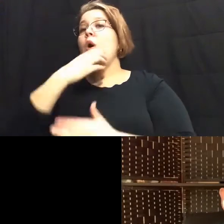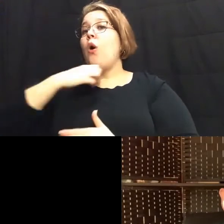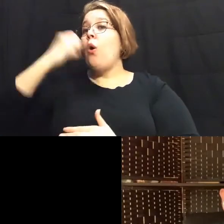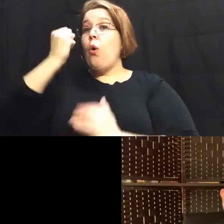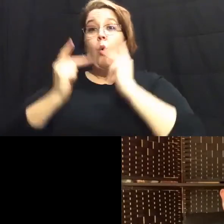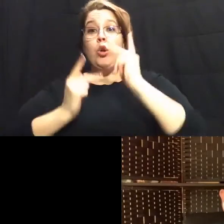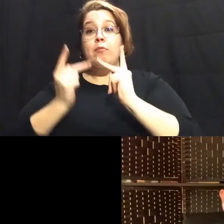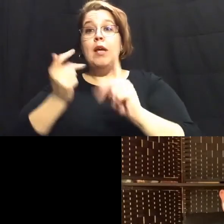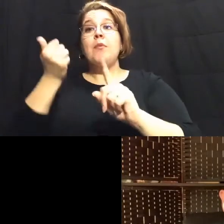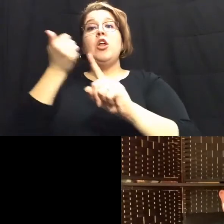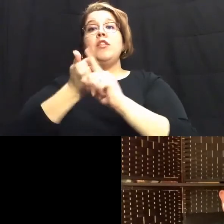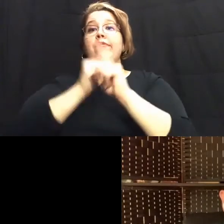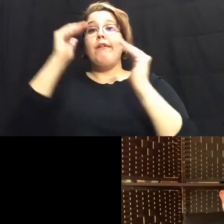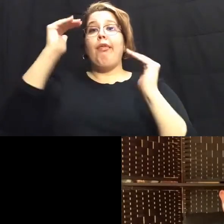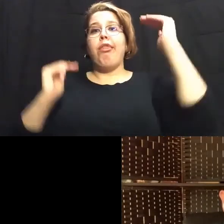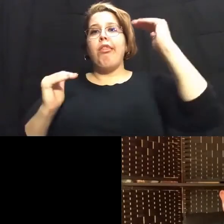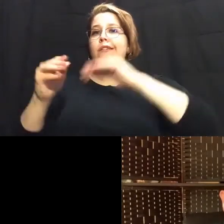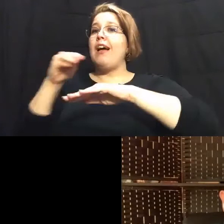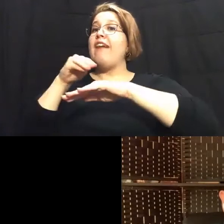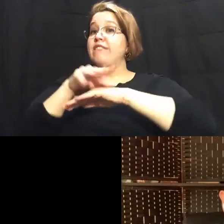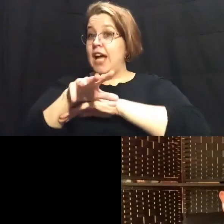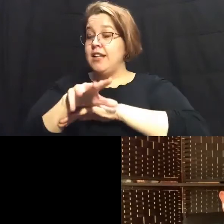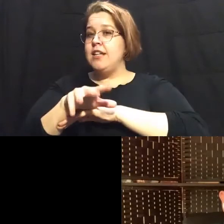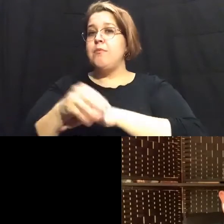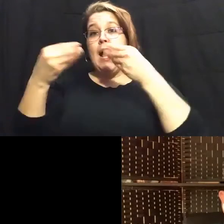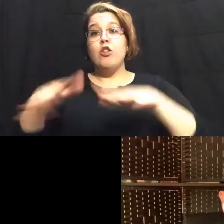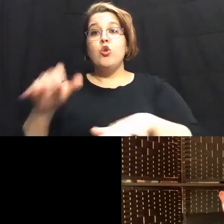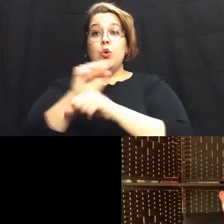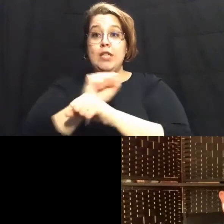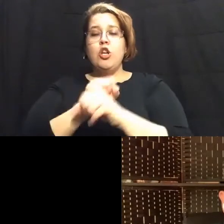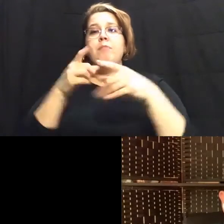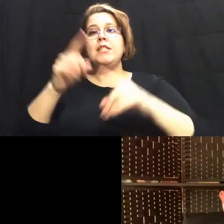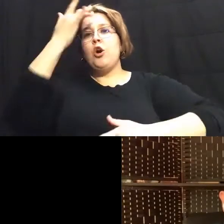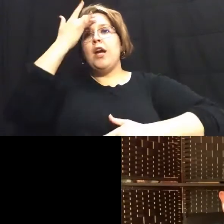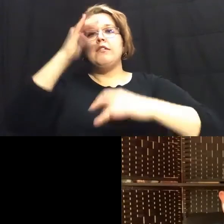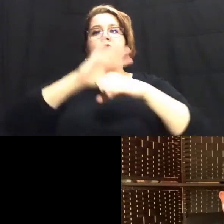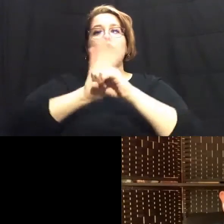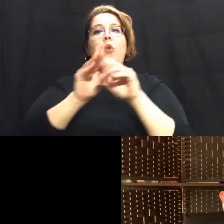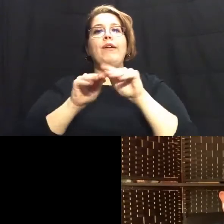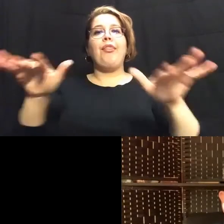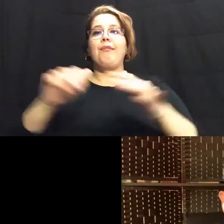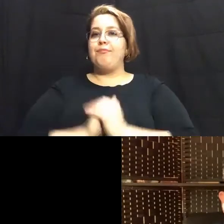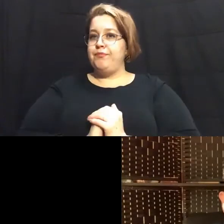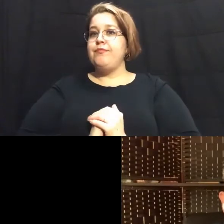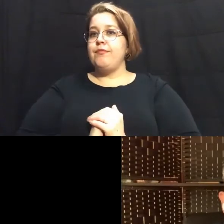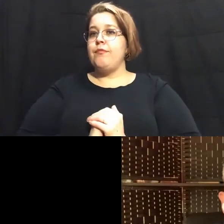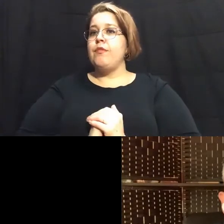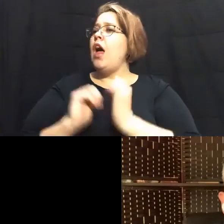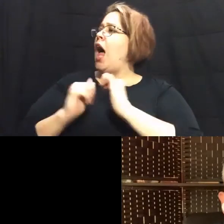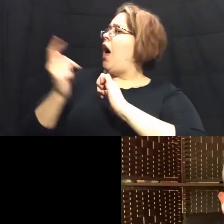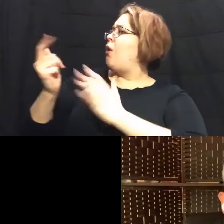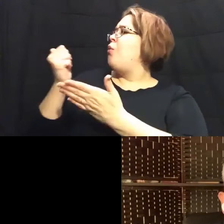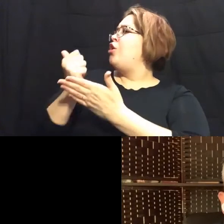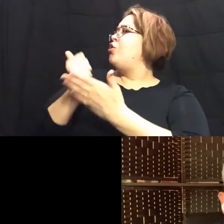been disproportionately affected by job loss during the covet 19 pandemic how will you help